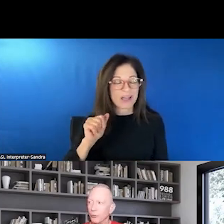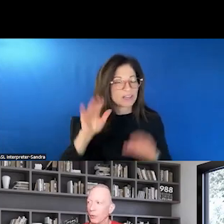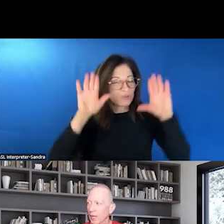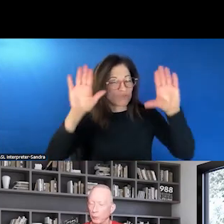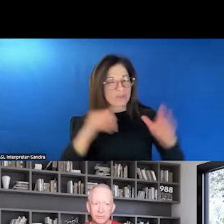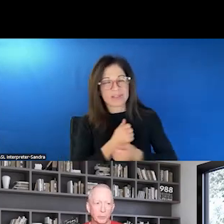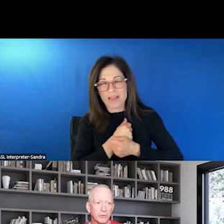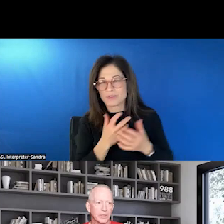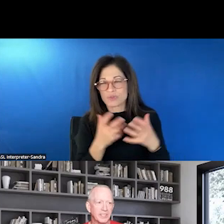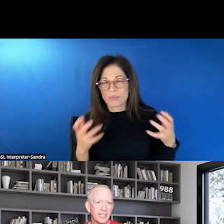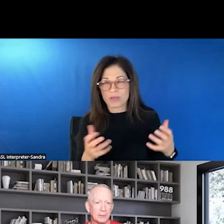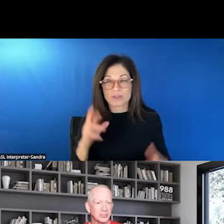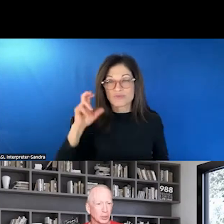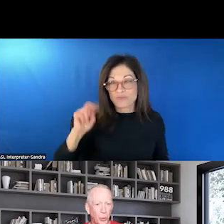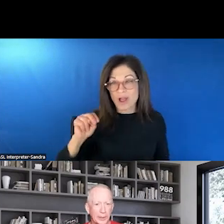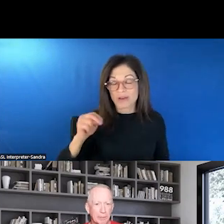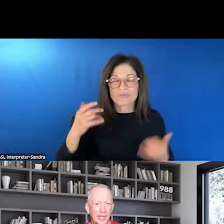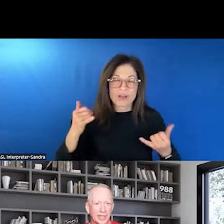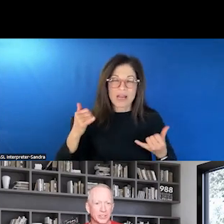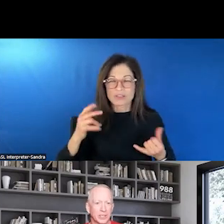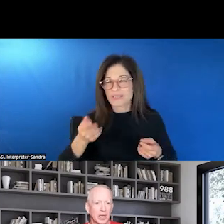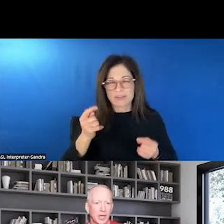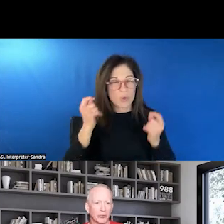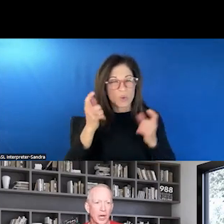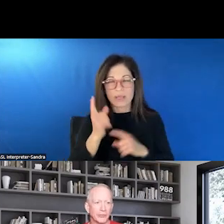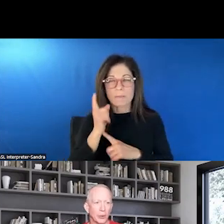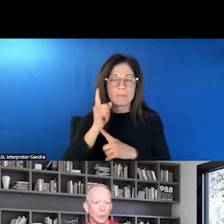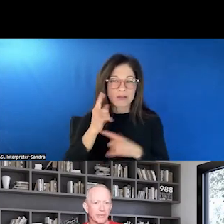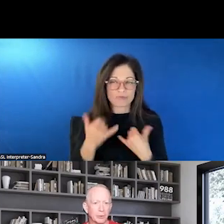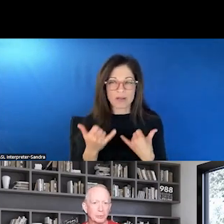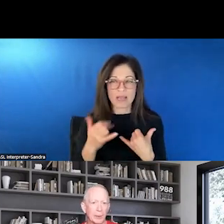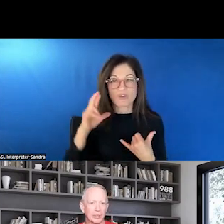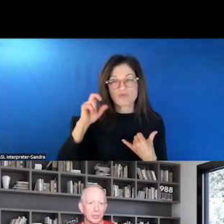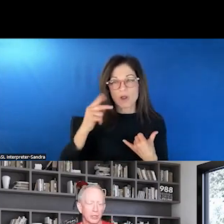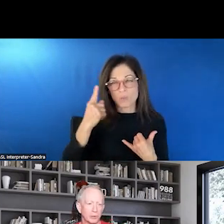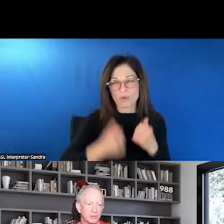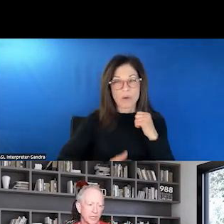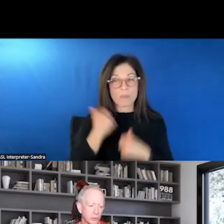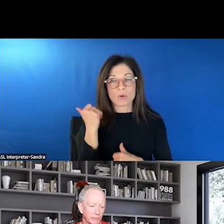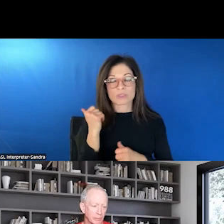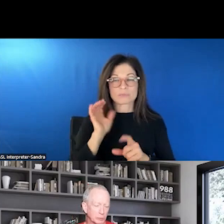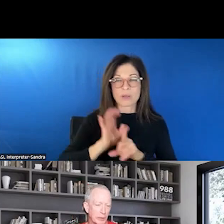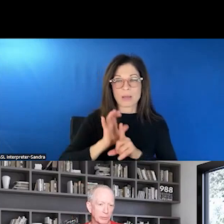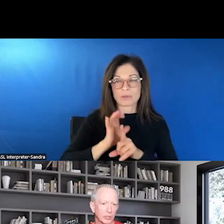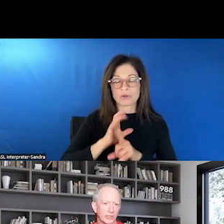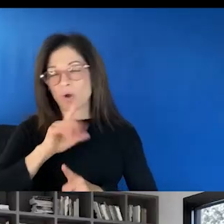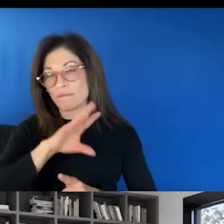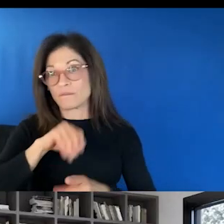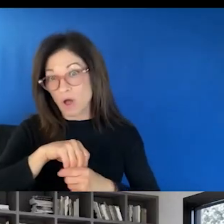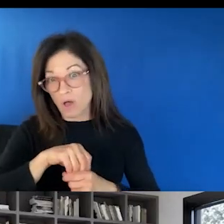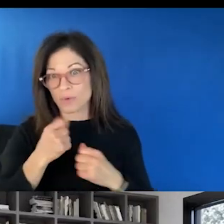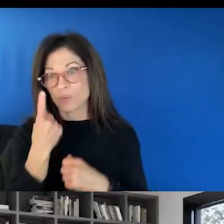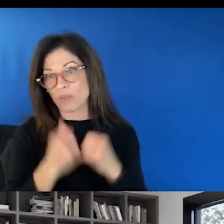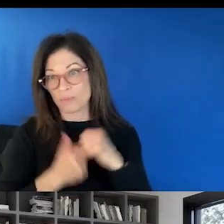Uh, Ron, we, we, let's take a, just a quick minute. Uh, Ron wrote one of our most popular or was involved in one of our most popular crisis